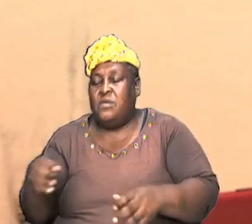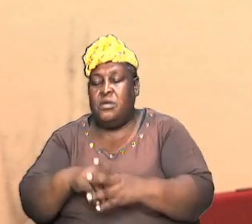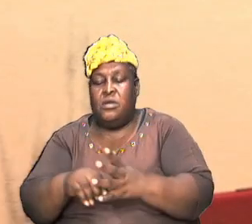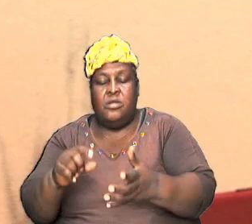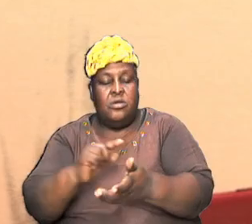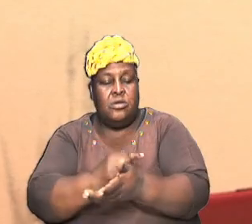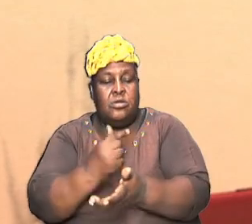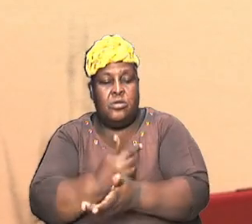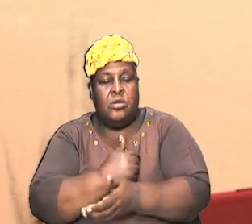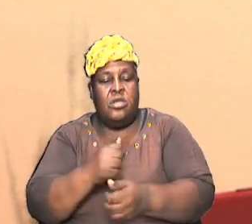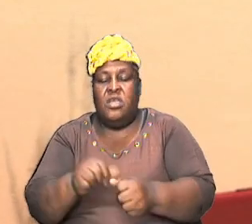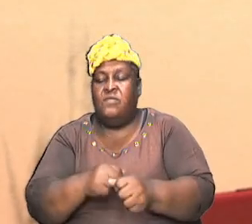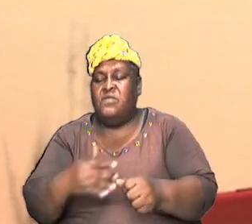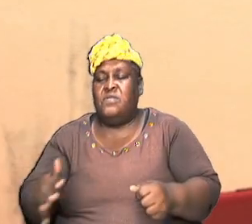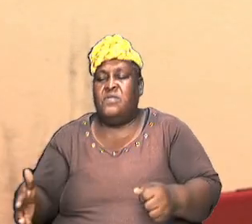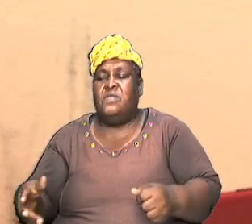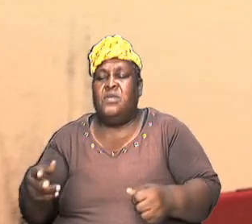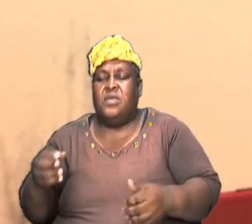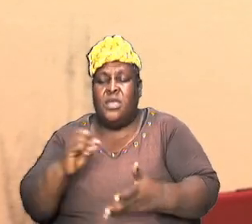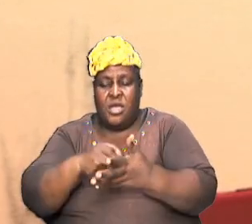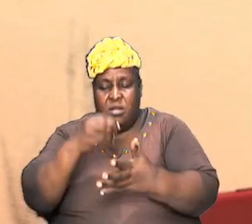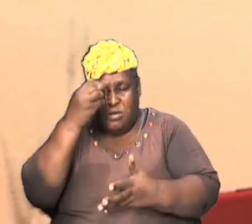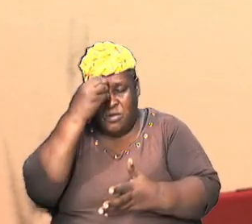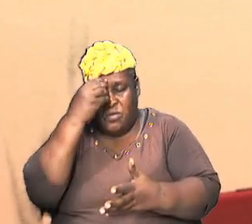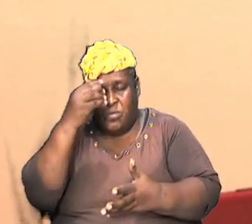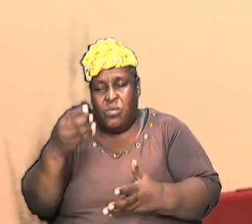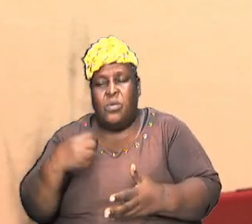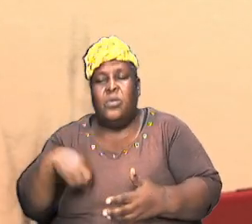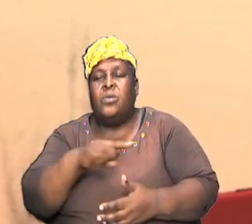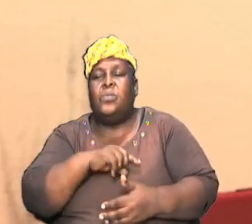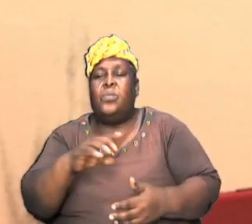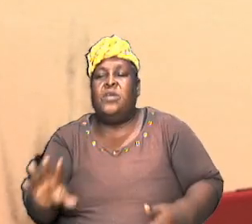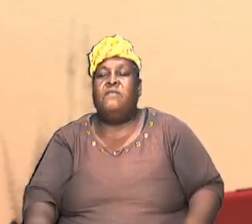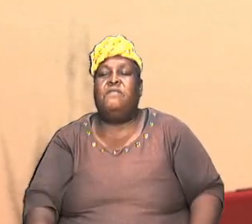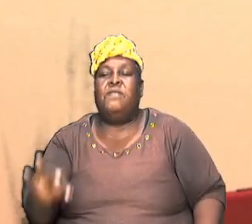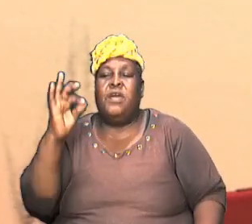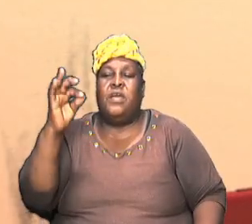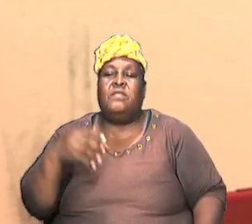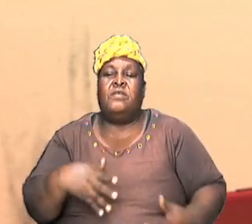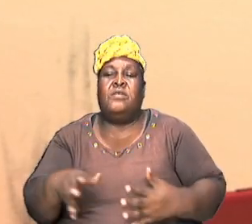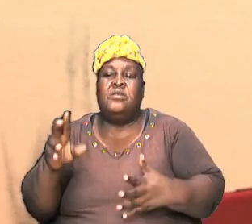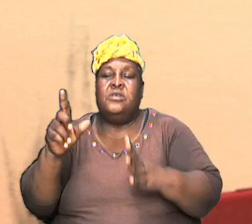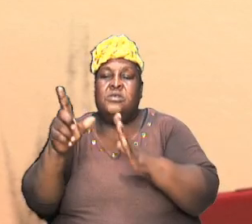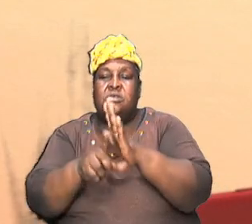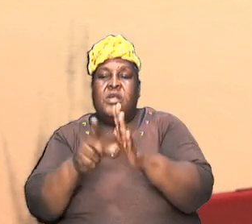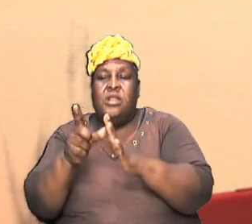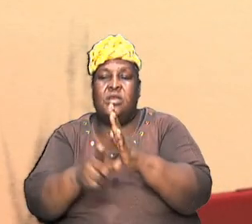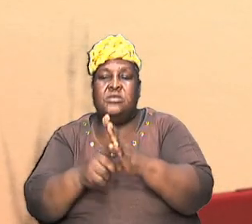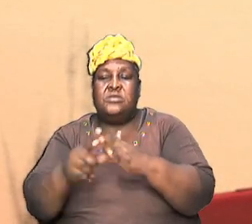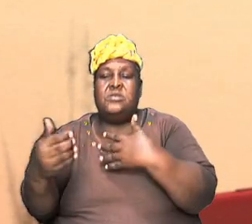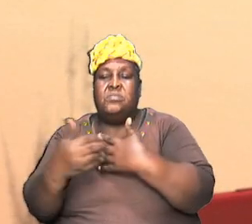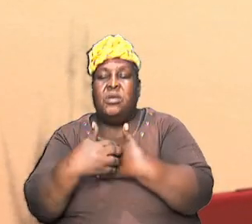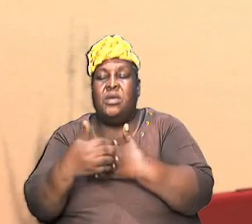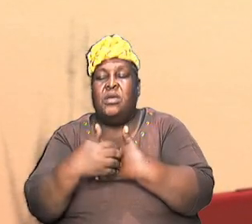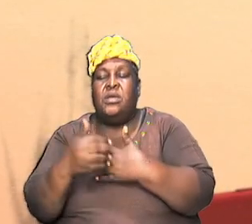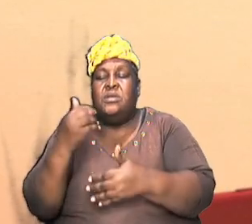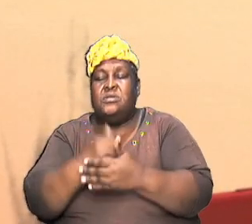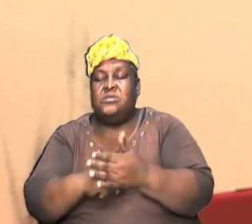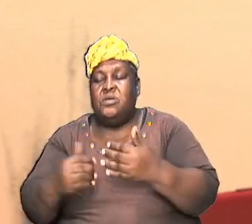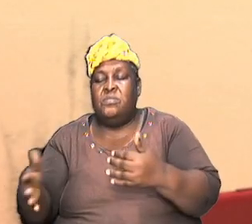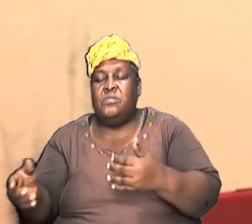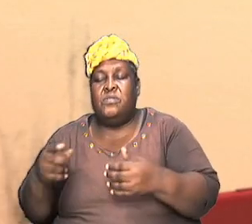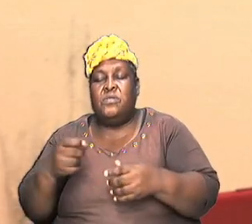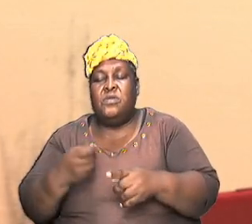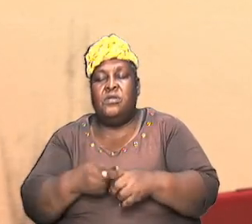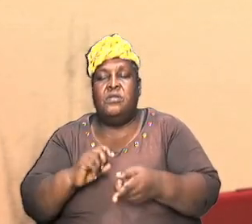that we have looked at that we have learned we find that there is a lesson behind it there is something for us to